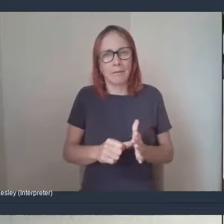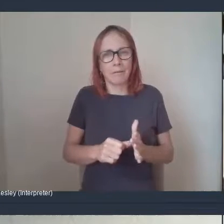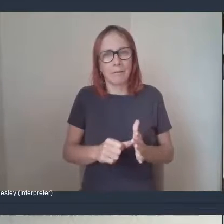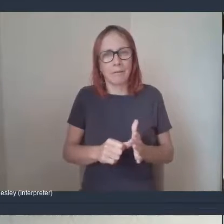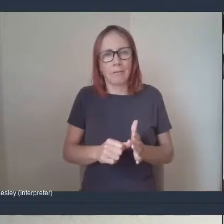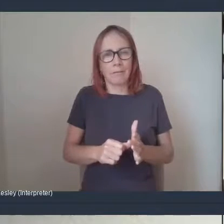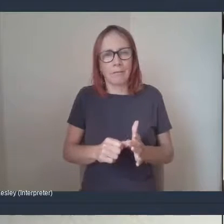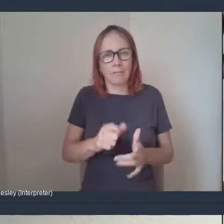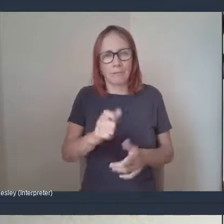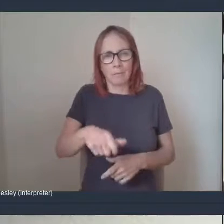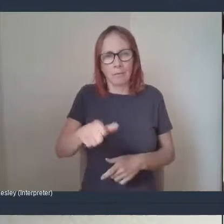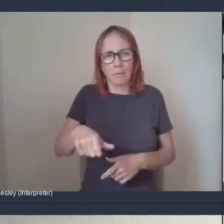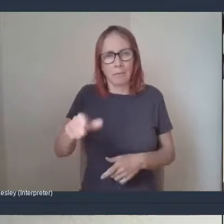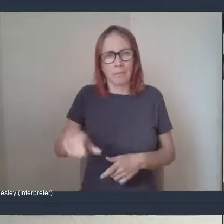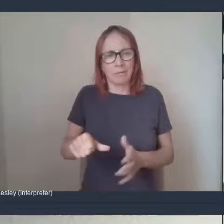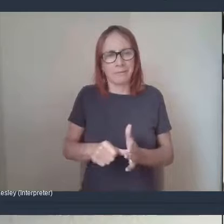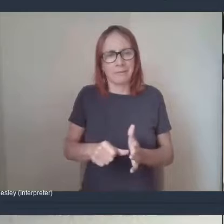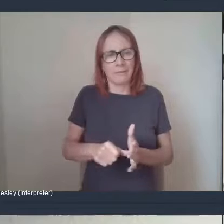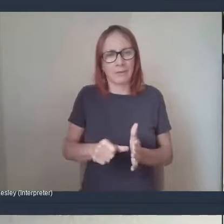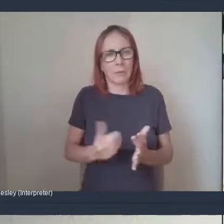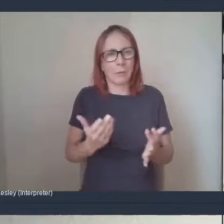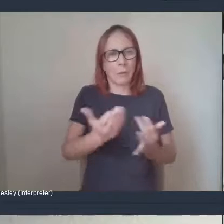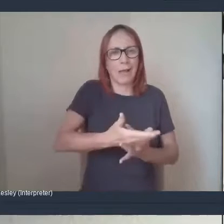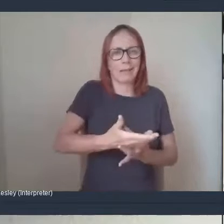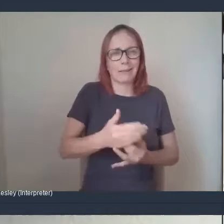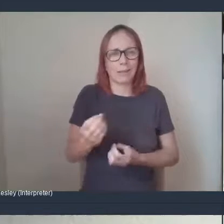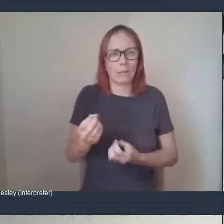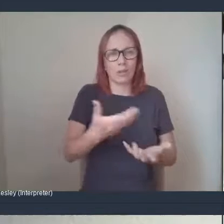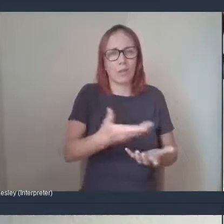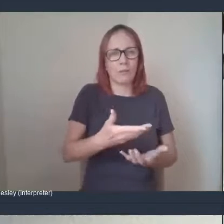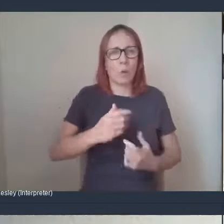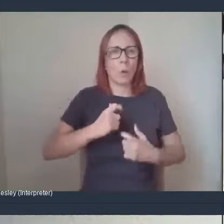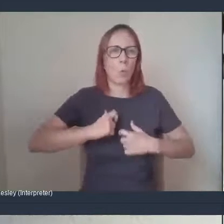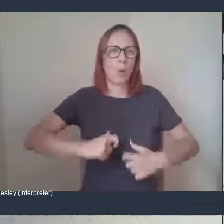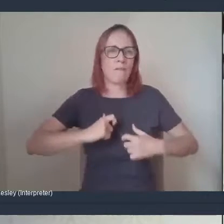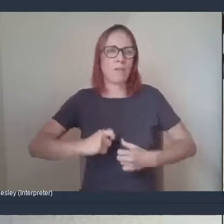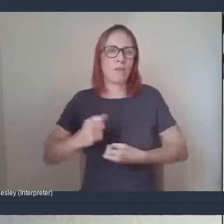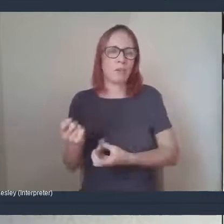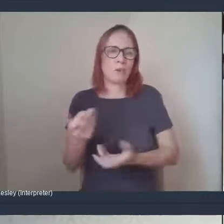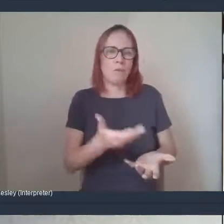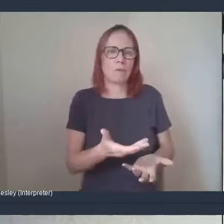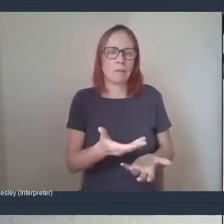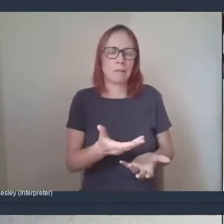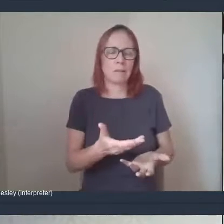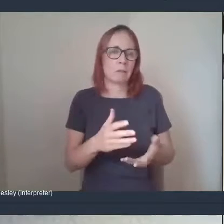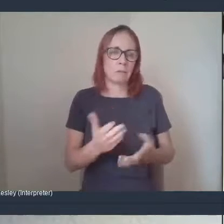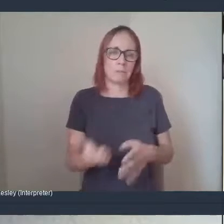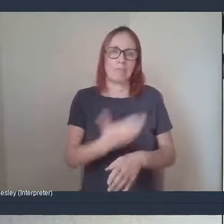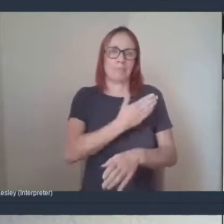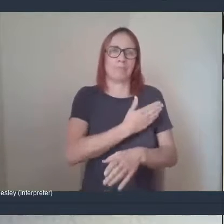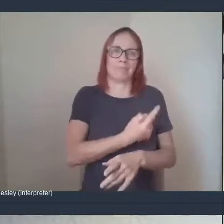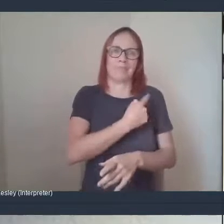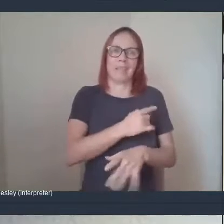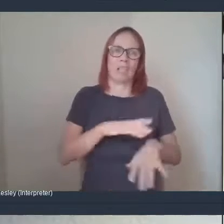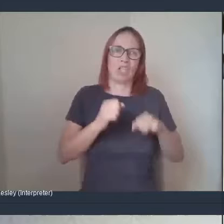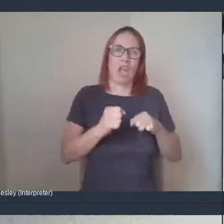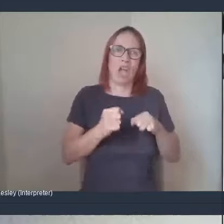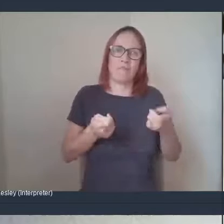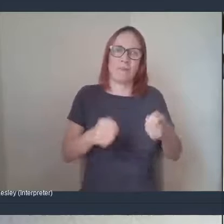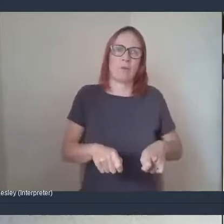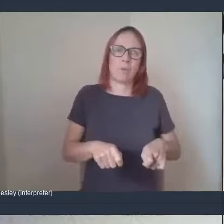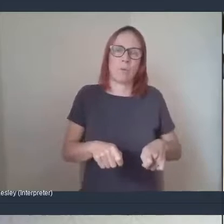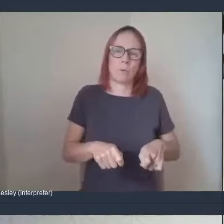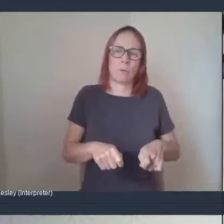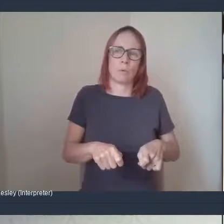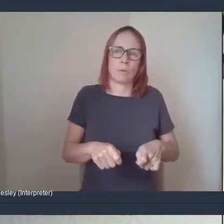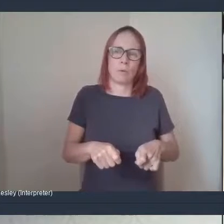for people to access kind of services in the welfare sector at the beginning of lockdown. Um, and we had a lot of people, so we were